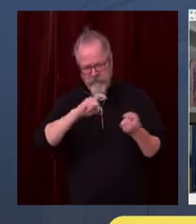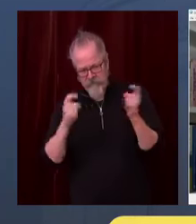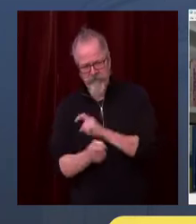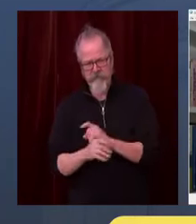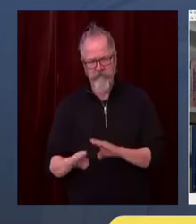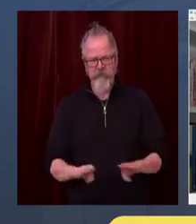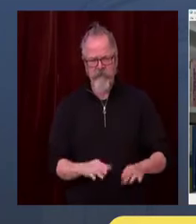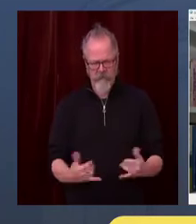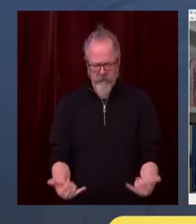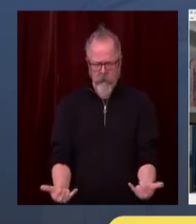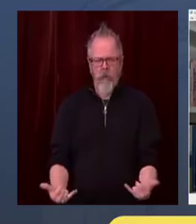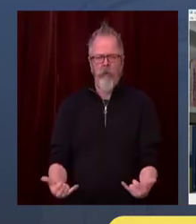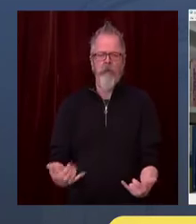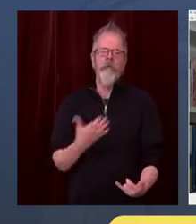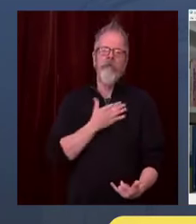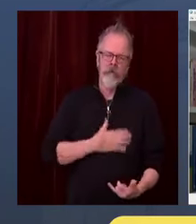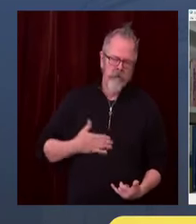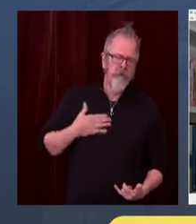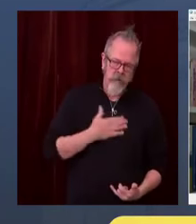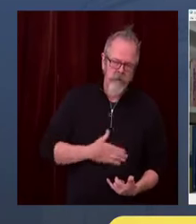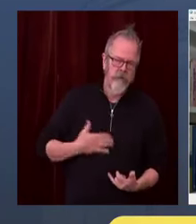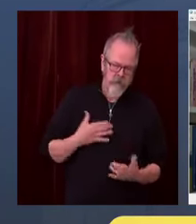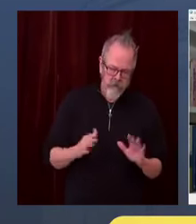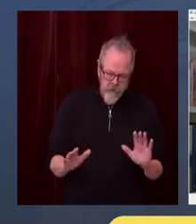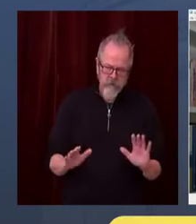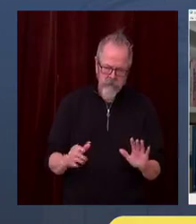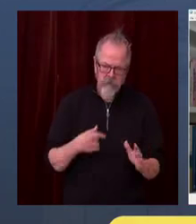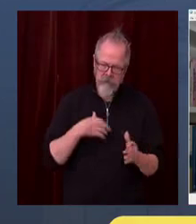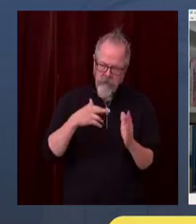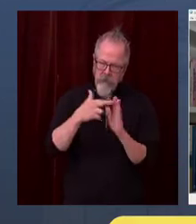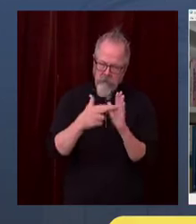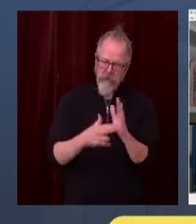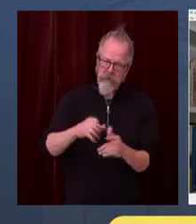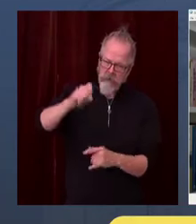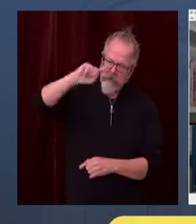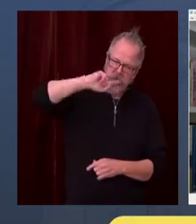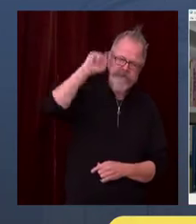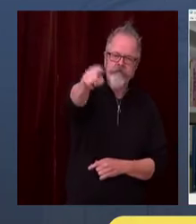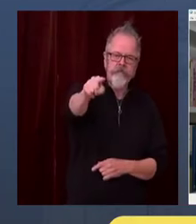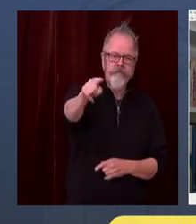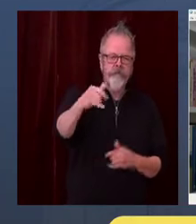to ensure that every person is able to get through to the other side.